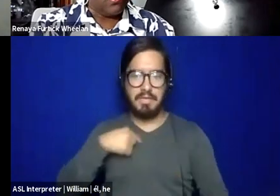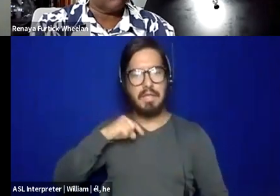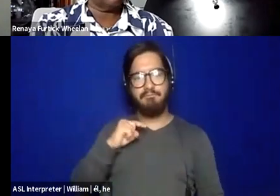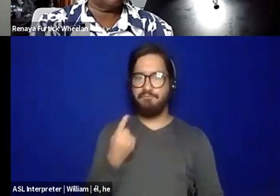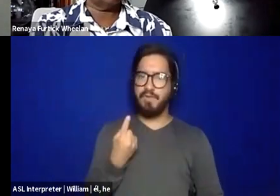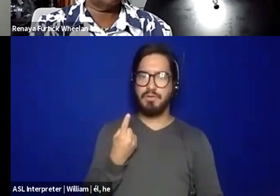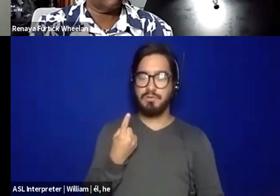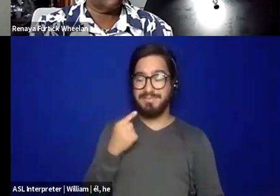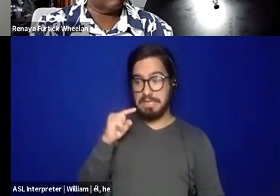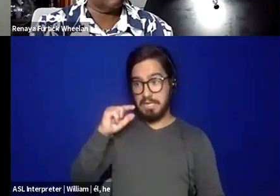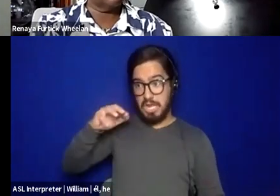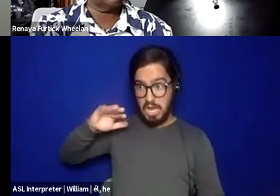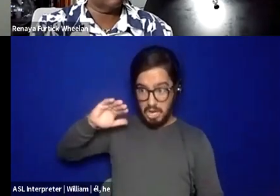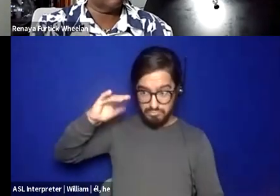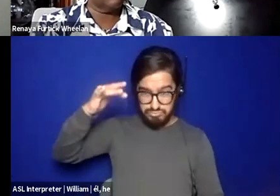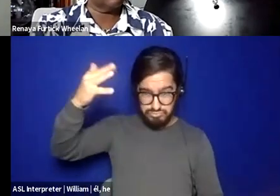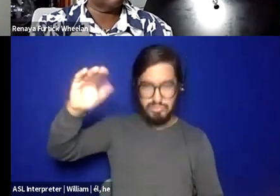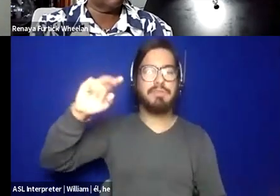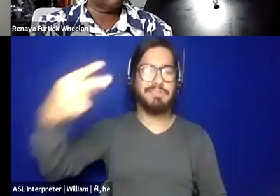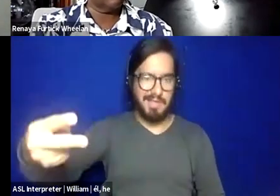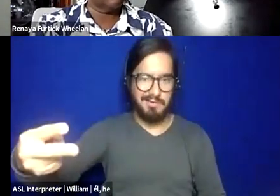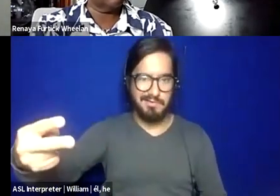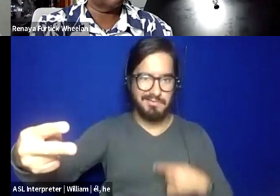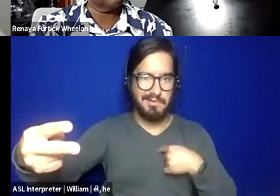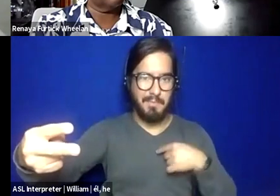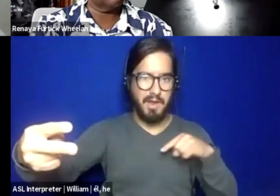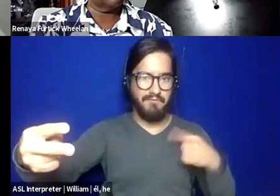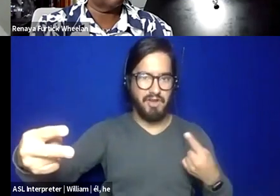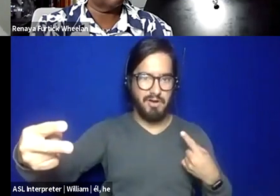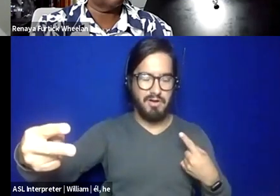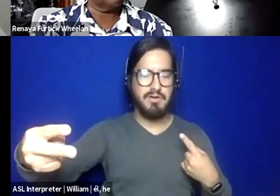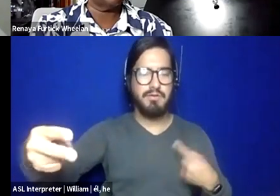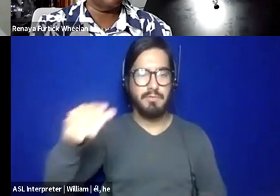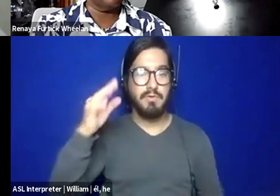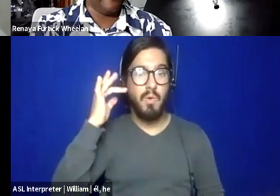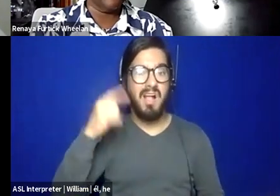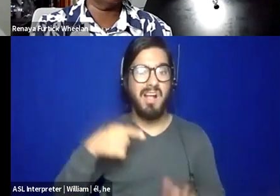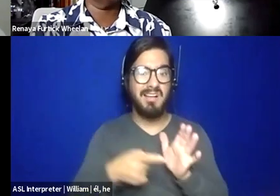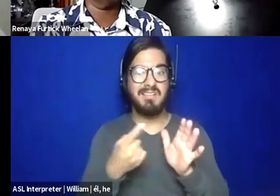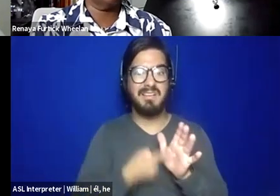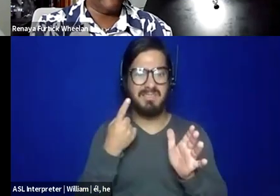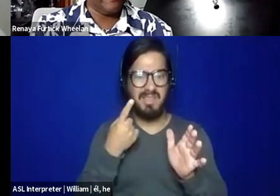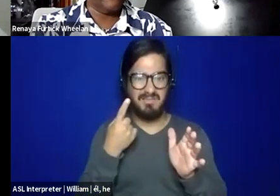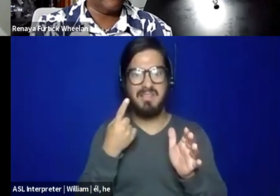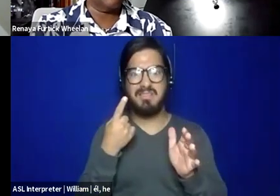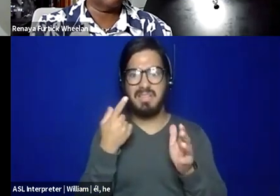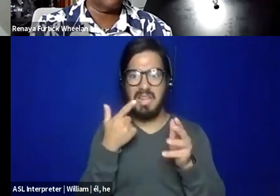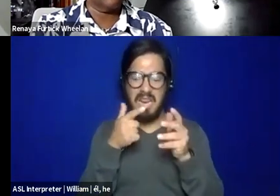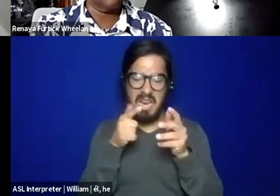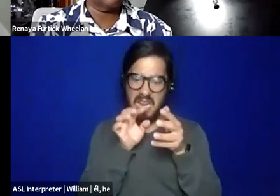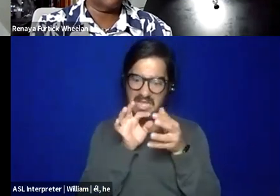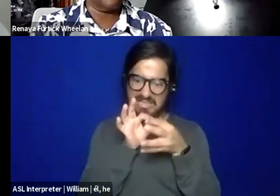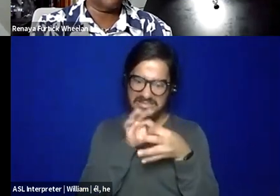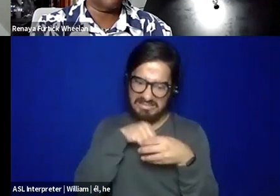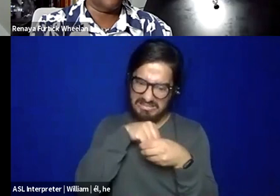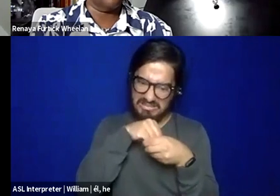else is that. Because I think so many, so many of us become identities become like shaped without work. And I'm like, no,